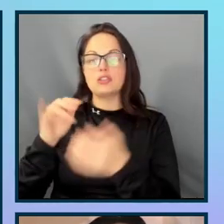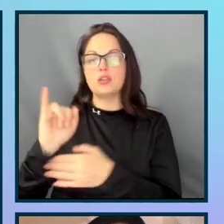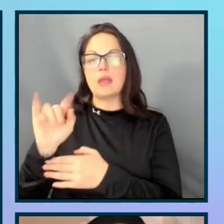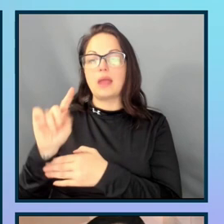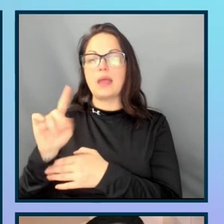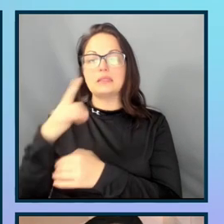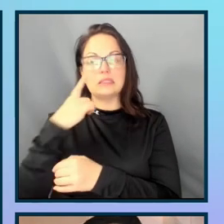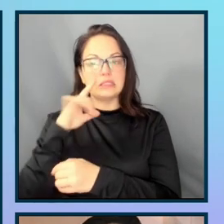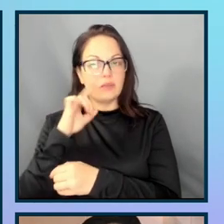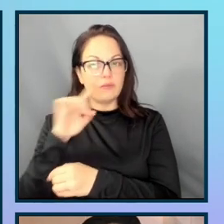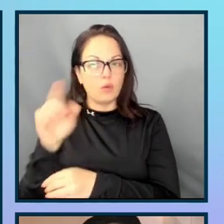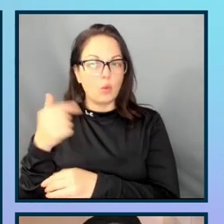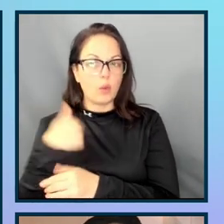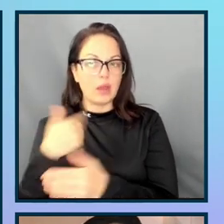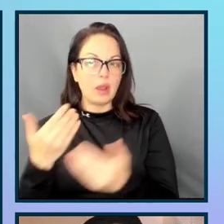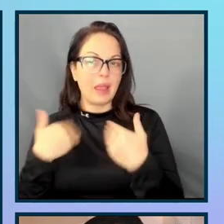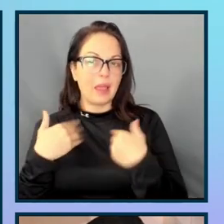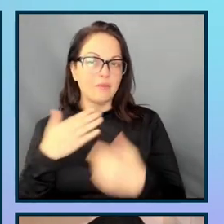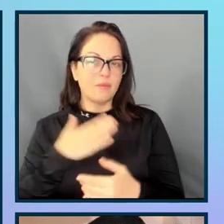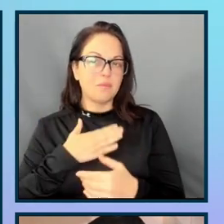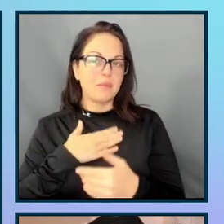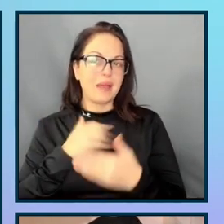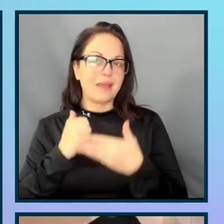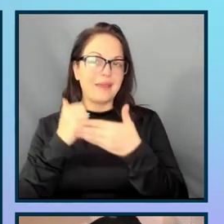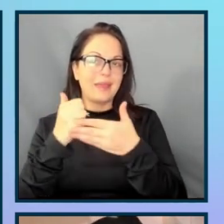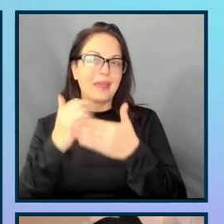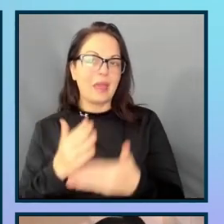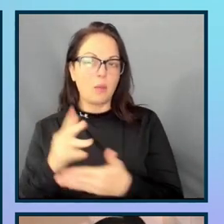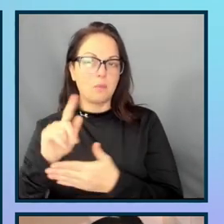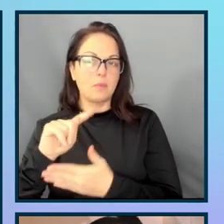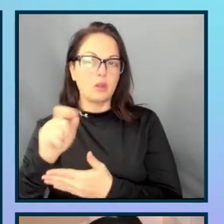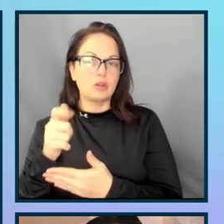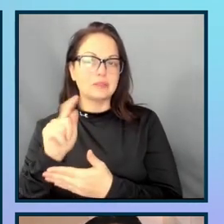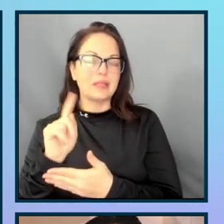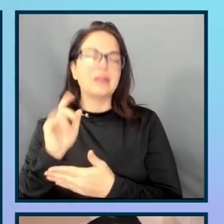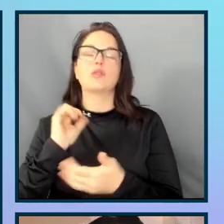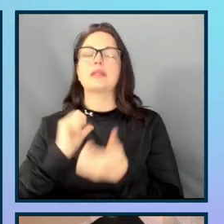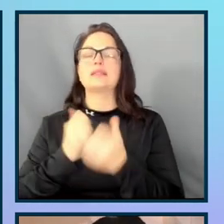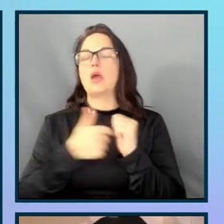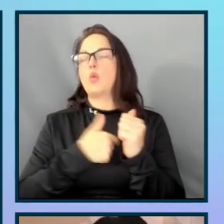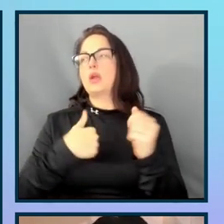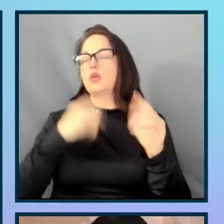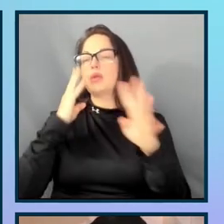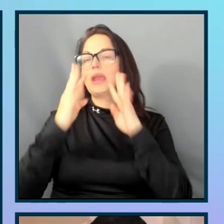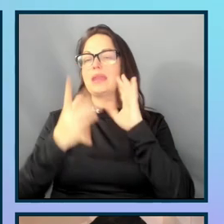where I have my helper text. So, that's how we're creating that relationship.